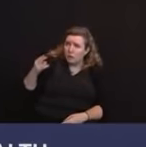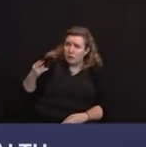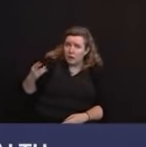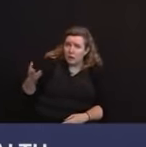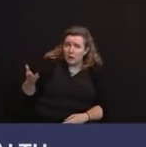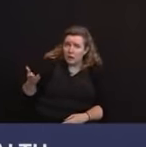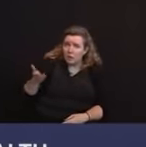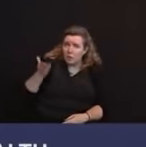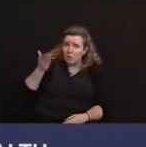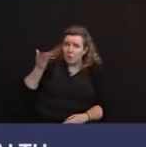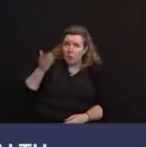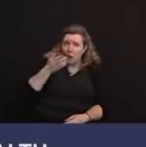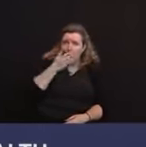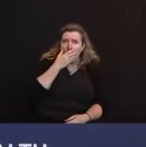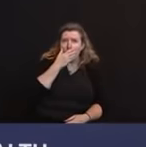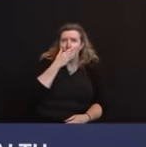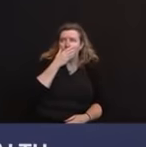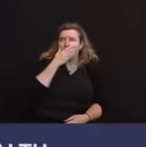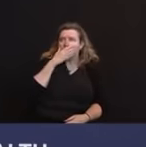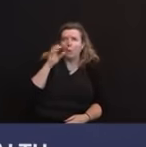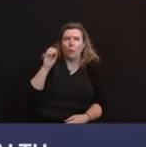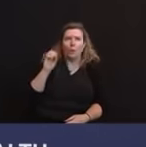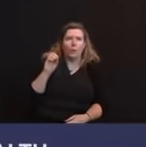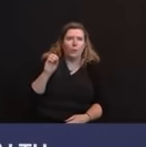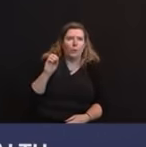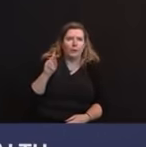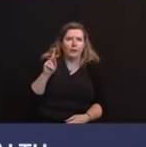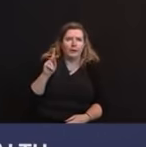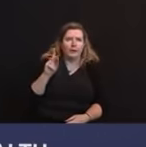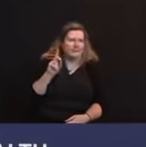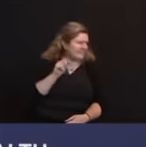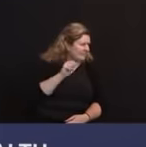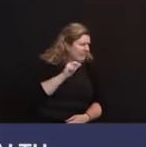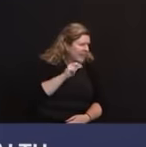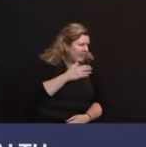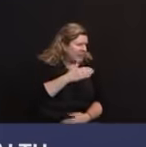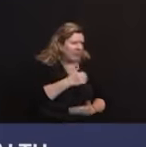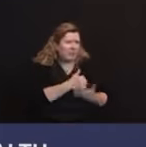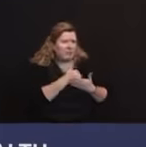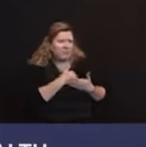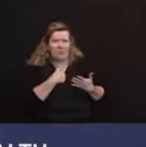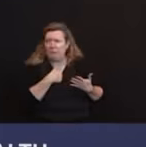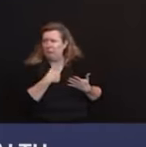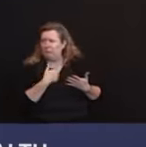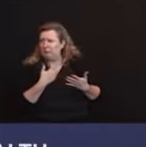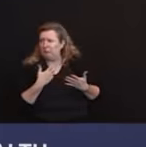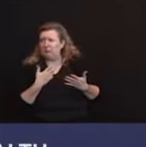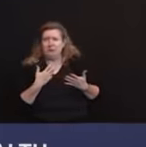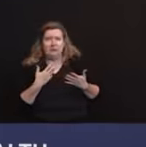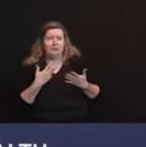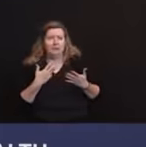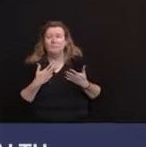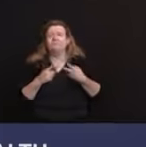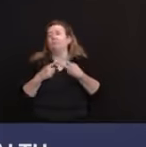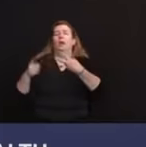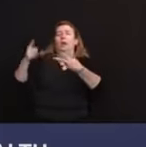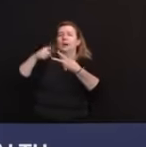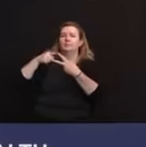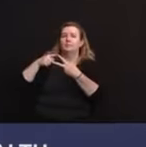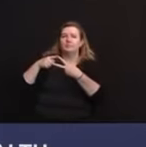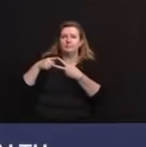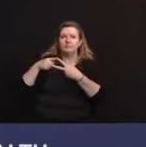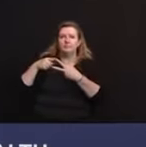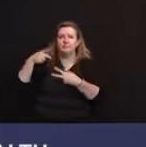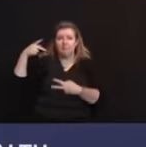Okay. We'll come back to you on that one. Dan, help me out. I don't know that there's evidence that our neighbors are doing better than we are in contact tracing,